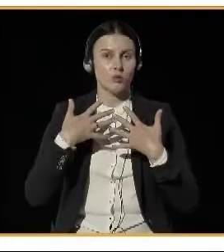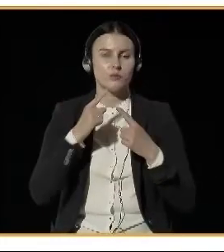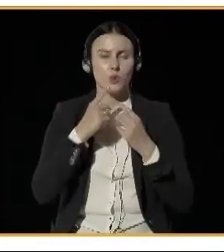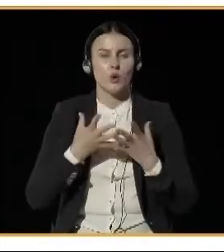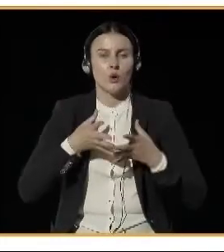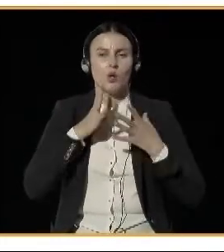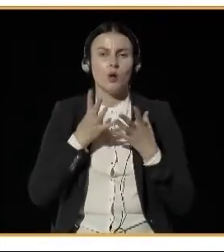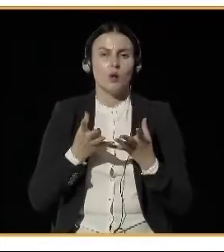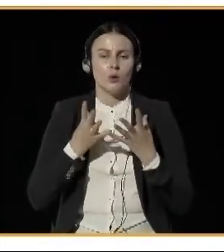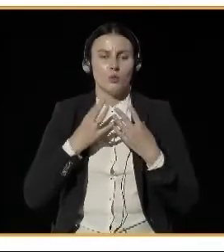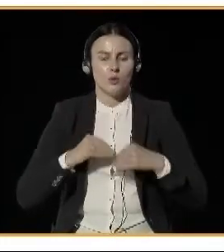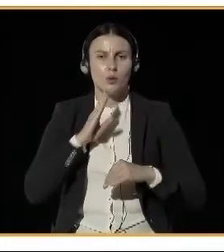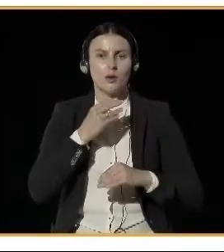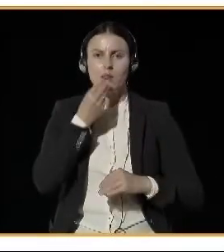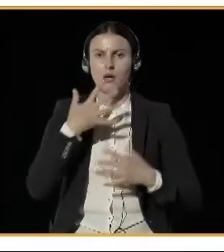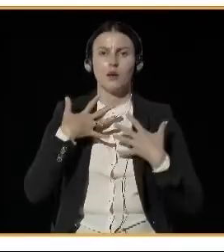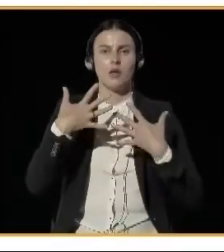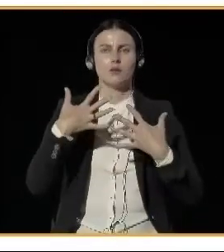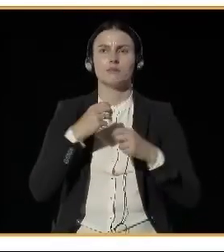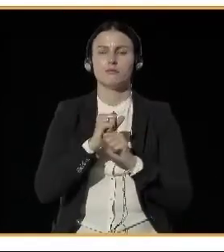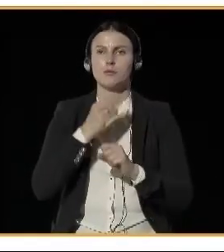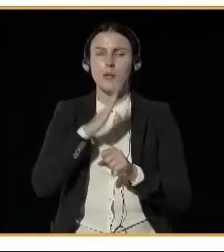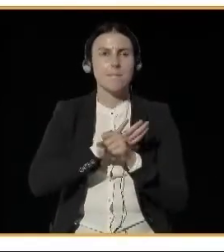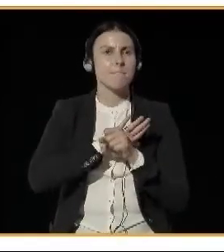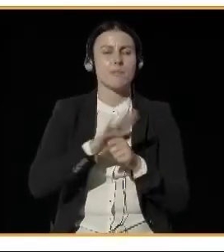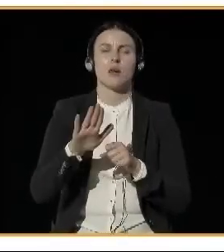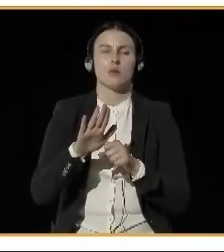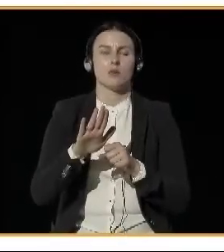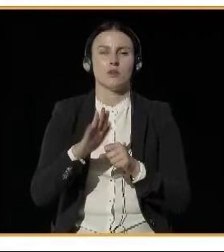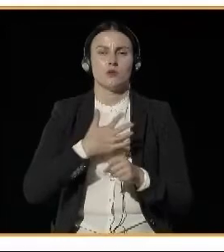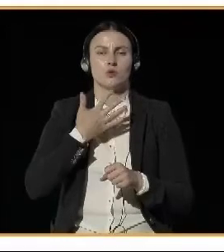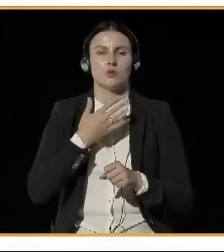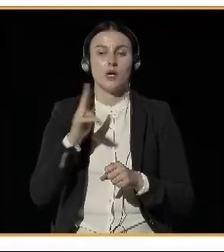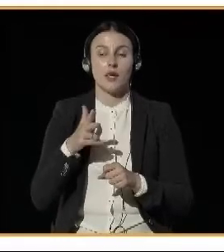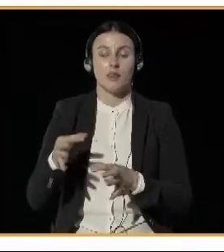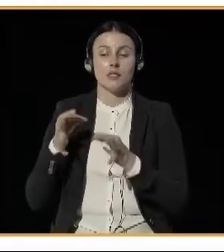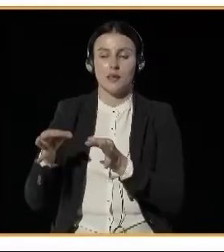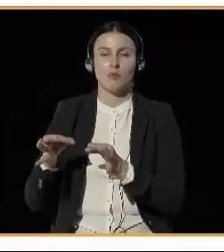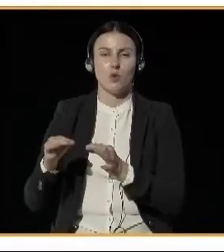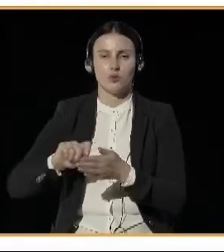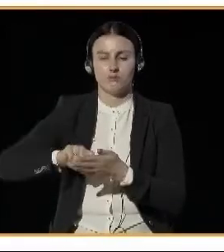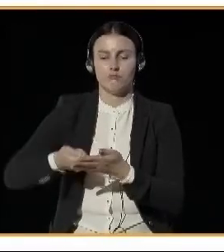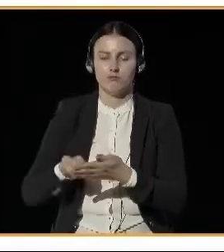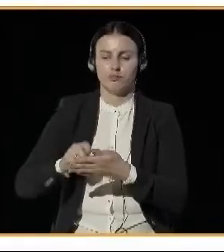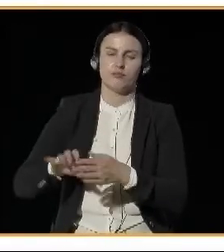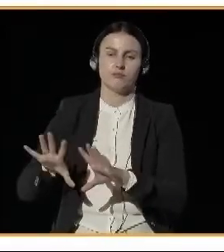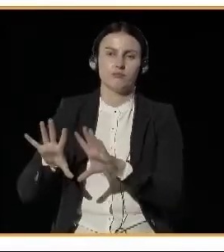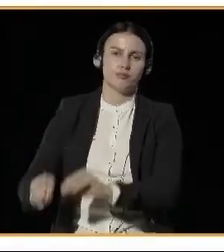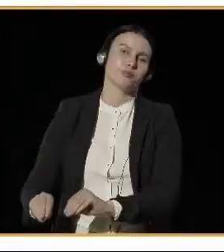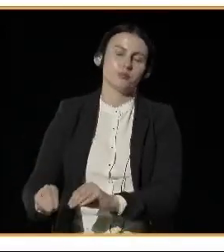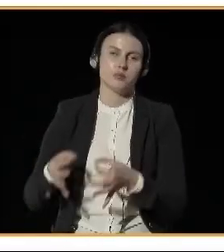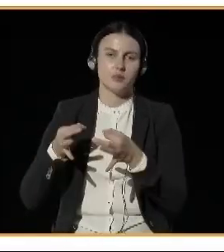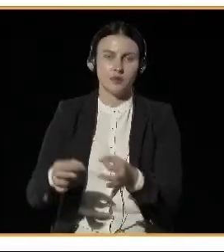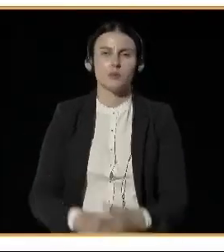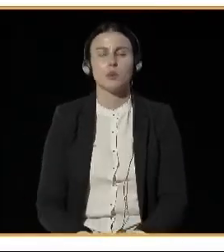And the next slide, please. And the Environment Agency of Iceland has an air quality information website